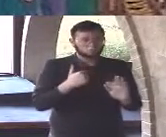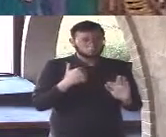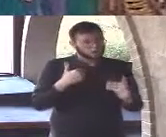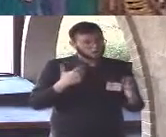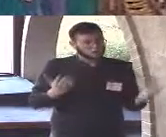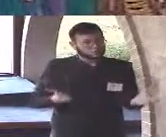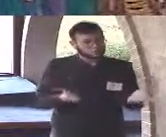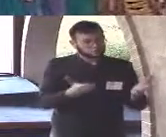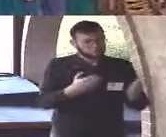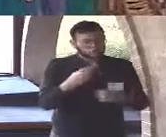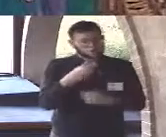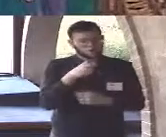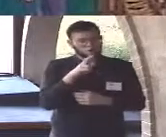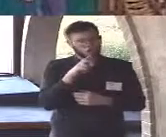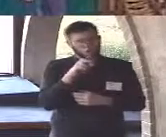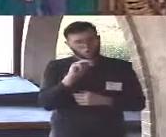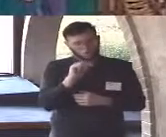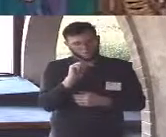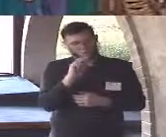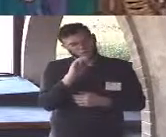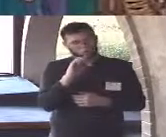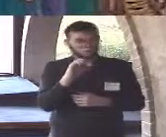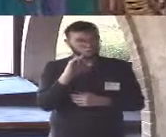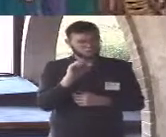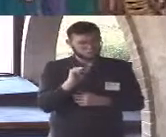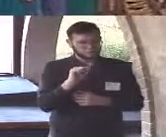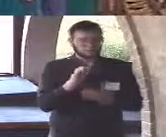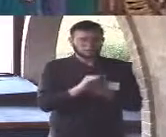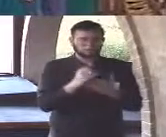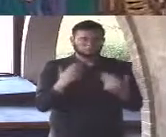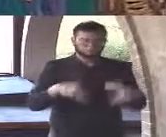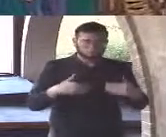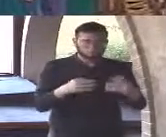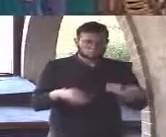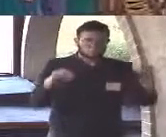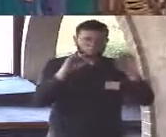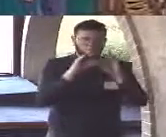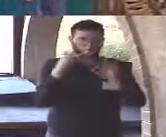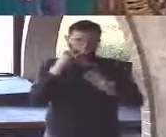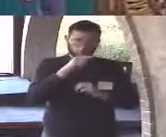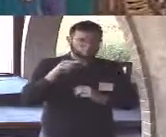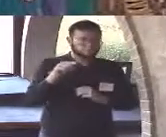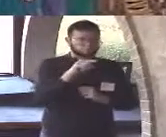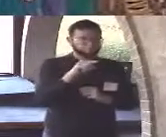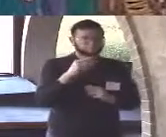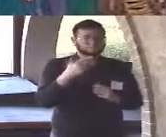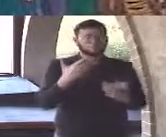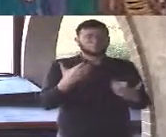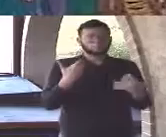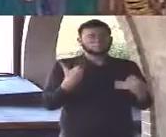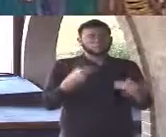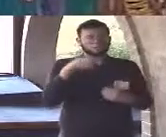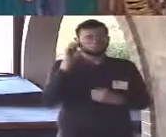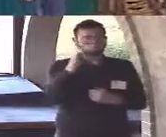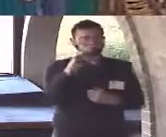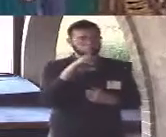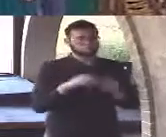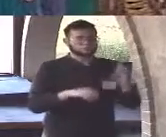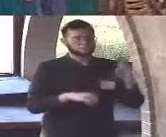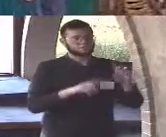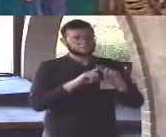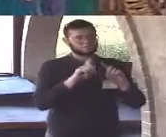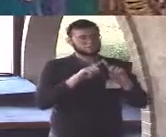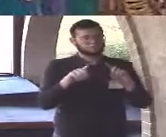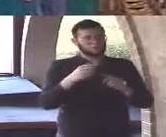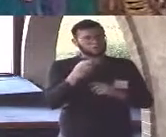and so this morning i'd like to very humbly offer seven metaphoric hermeneutic principles that i personally have